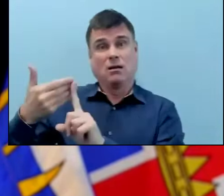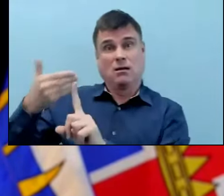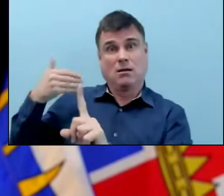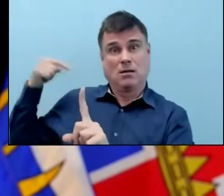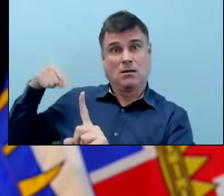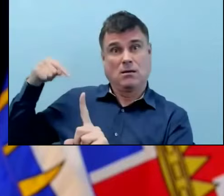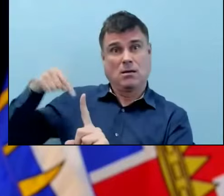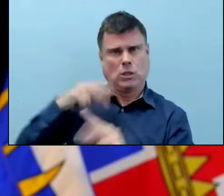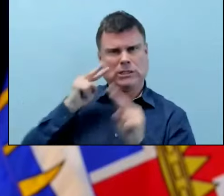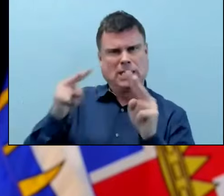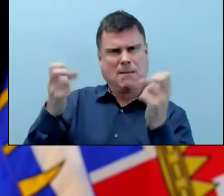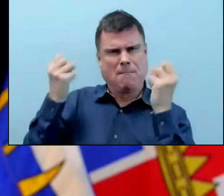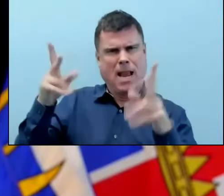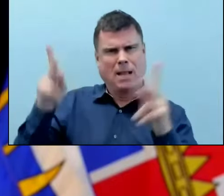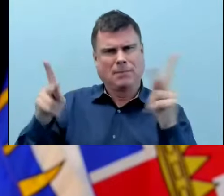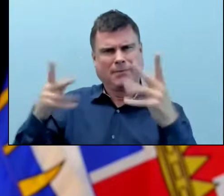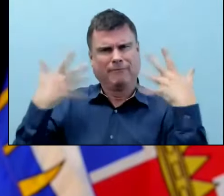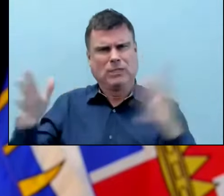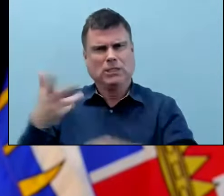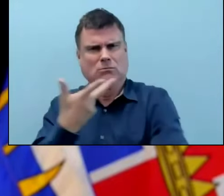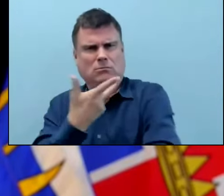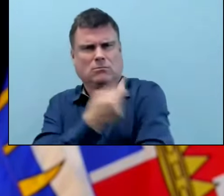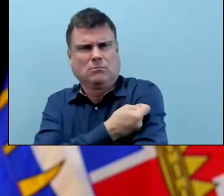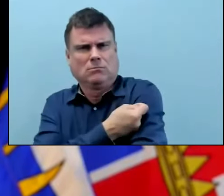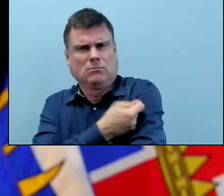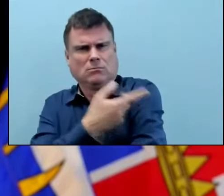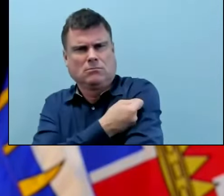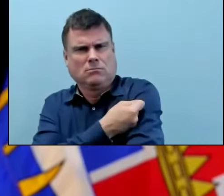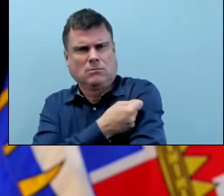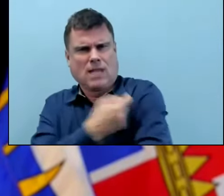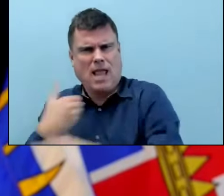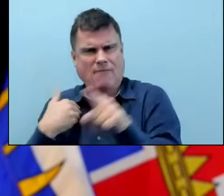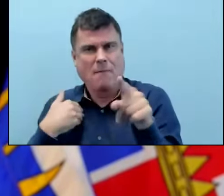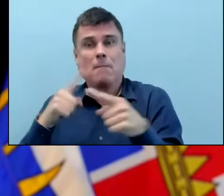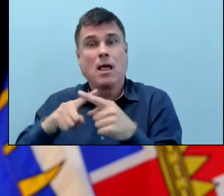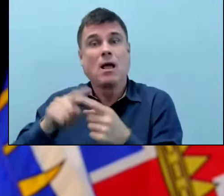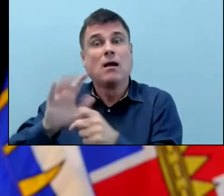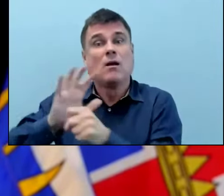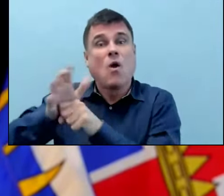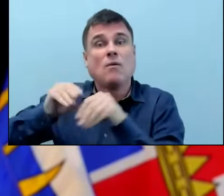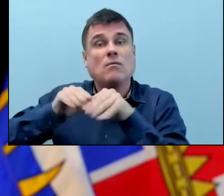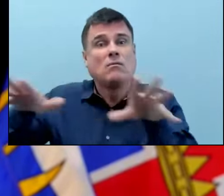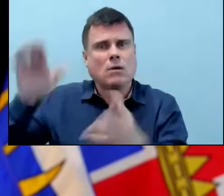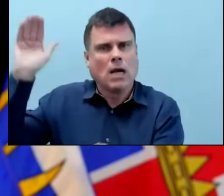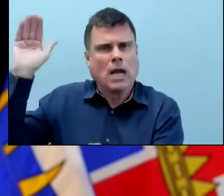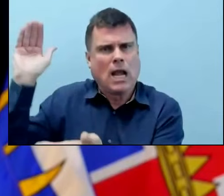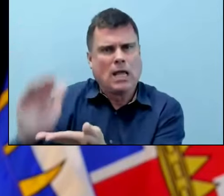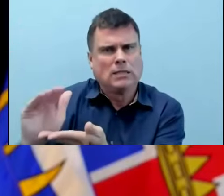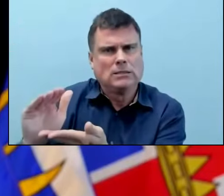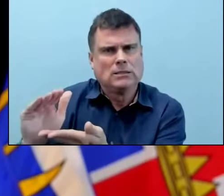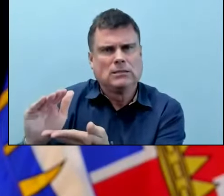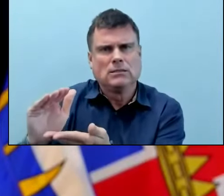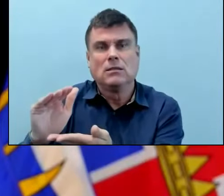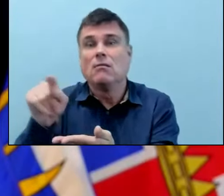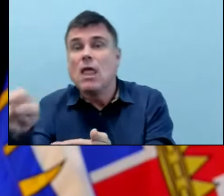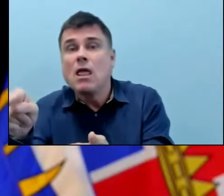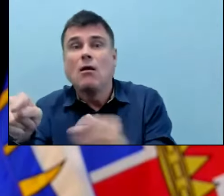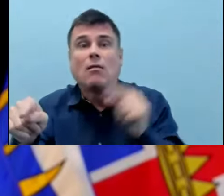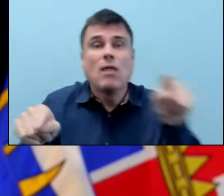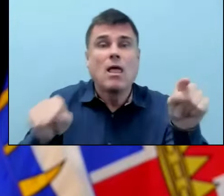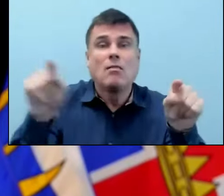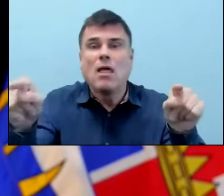and the low levels of transmission. It's now it's not an all or nothing proposition however.